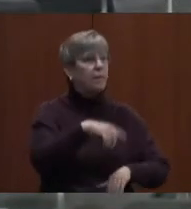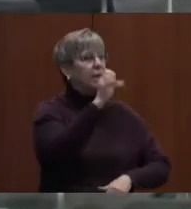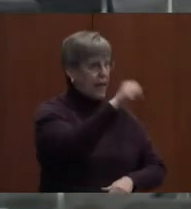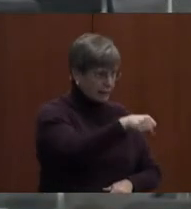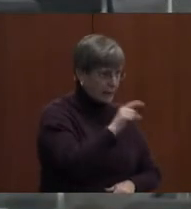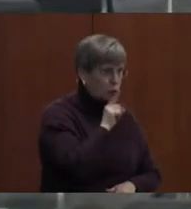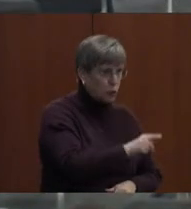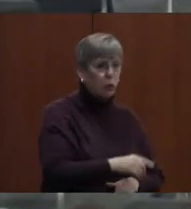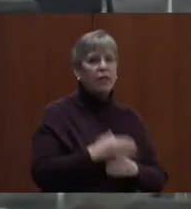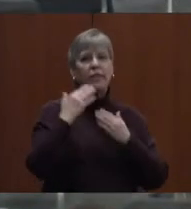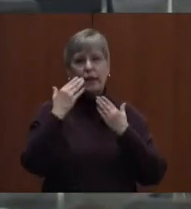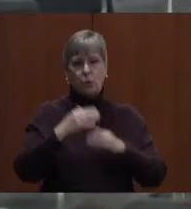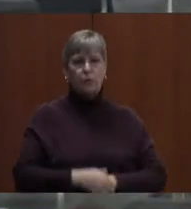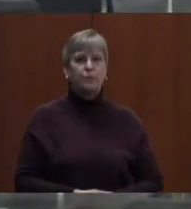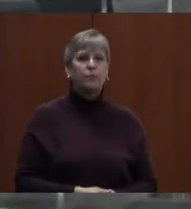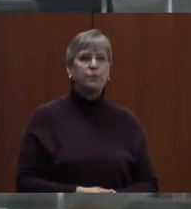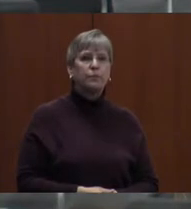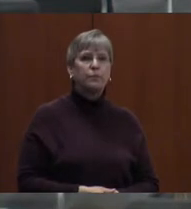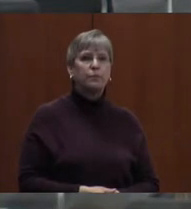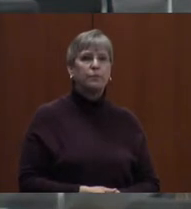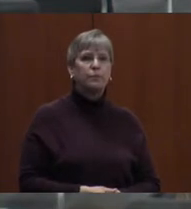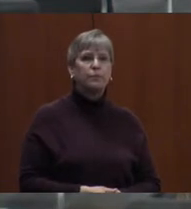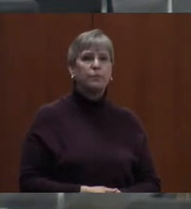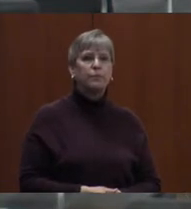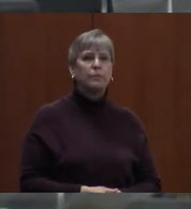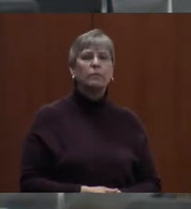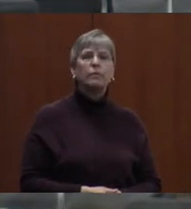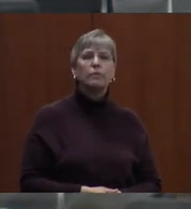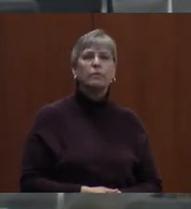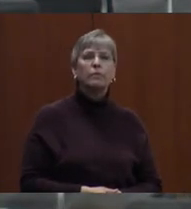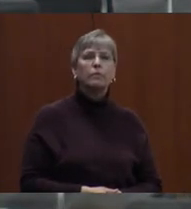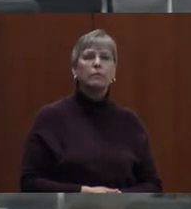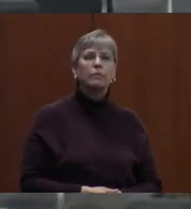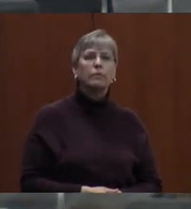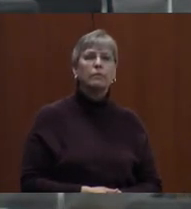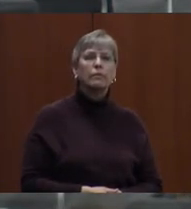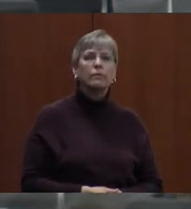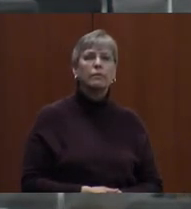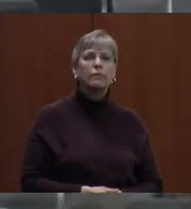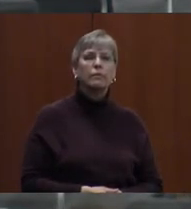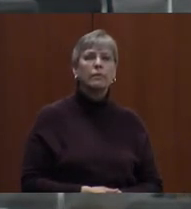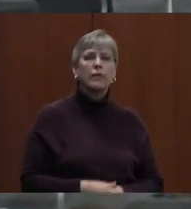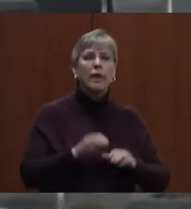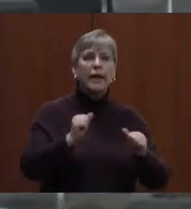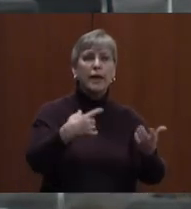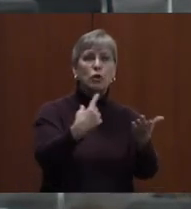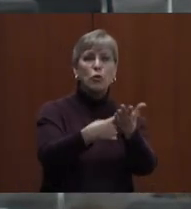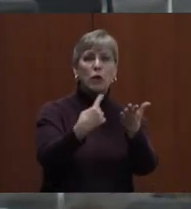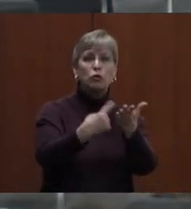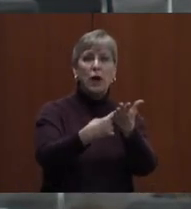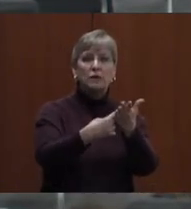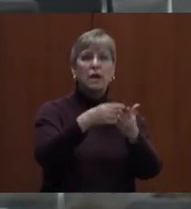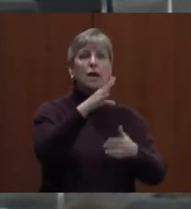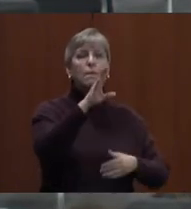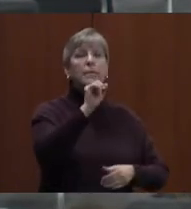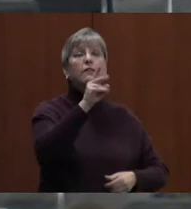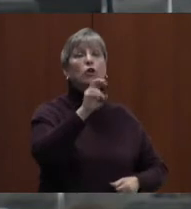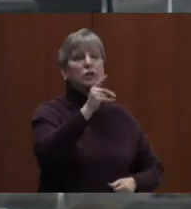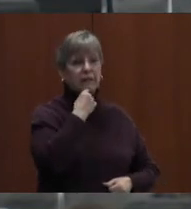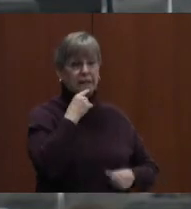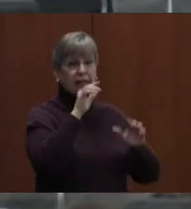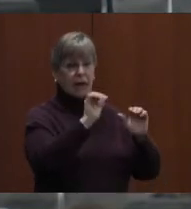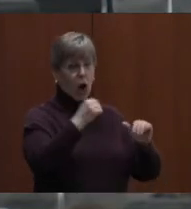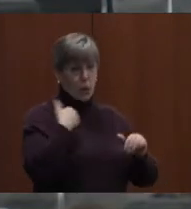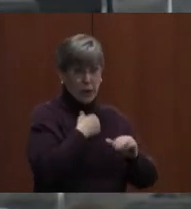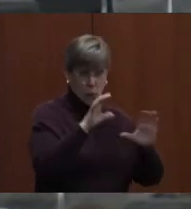you. Bill, just building on that, could you address Ms. McCuster's comments? Are we doing